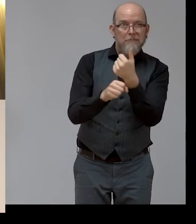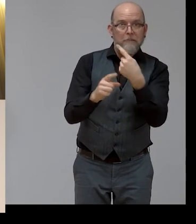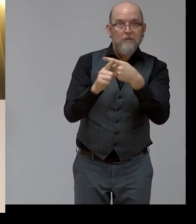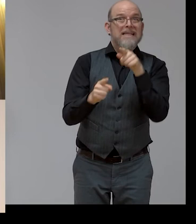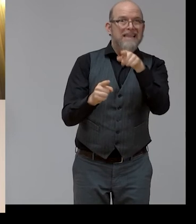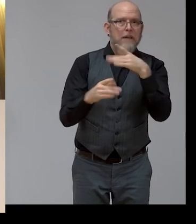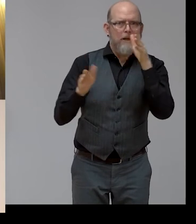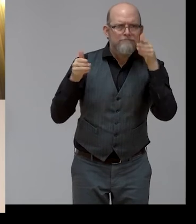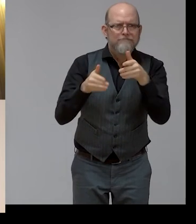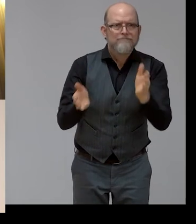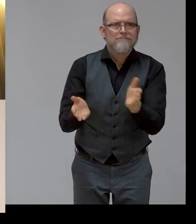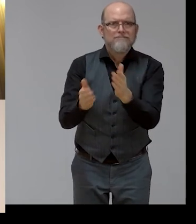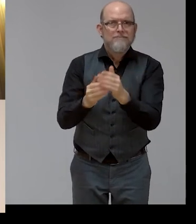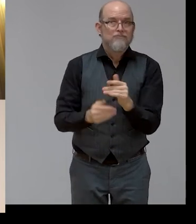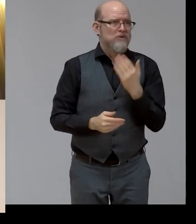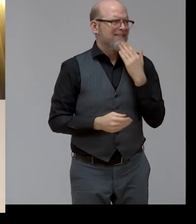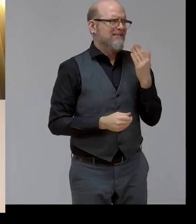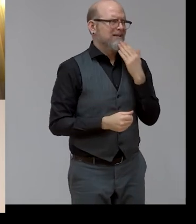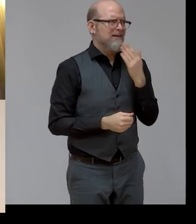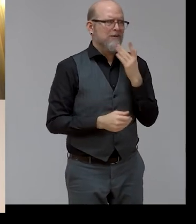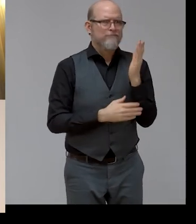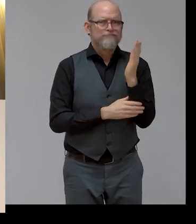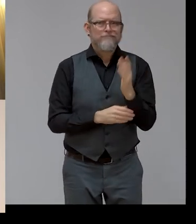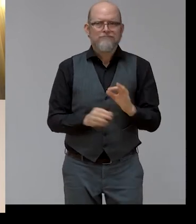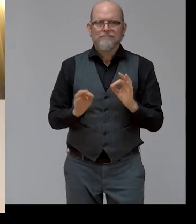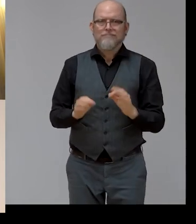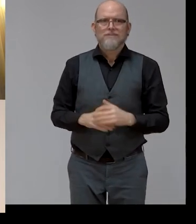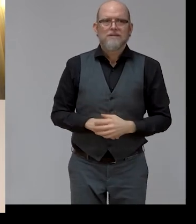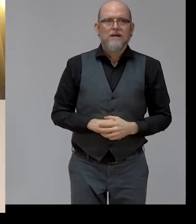you very much, Gerard, for your contribution,